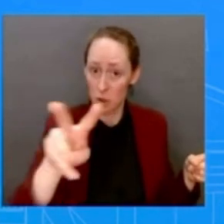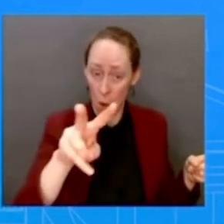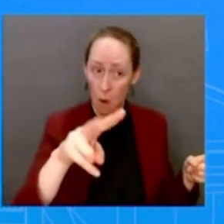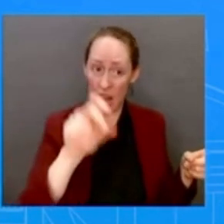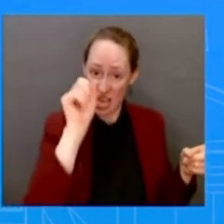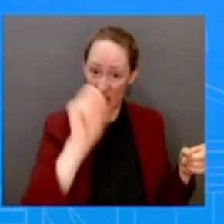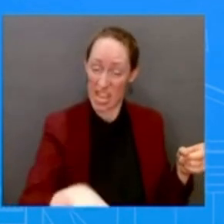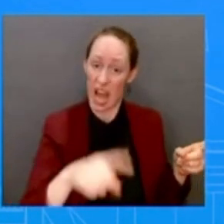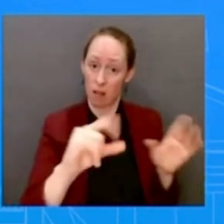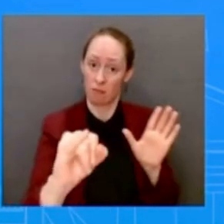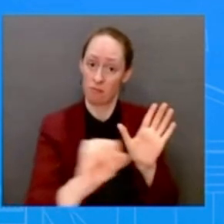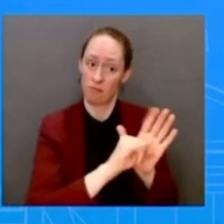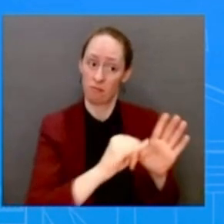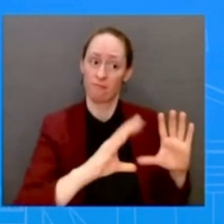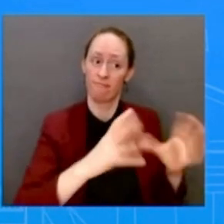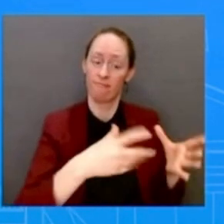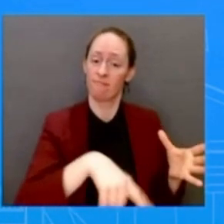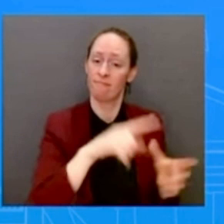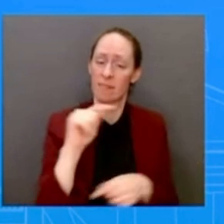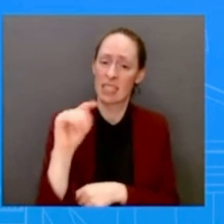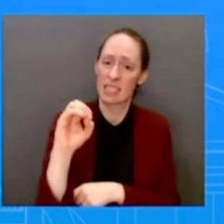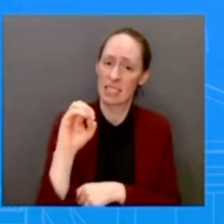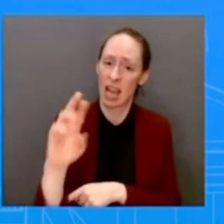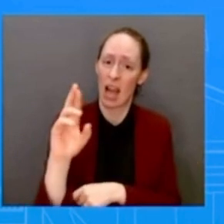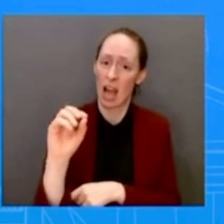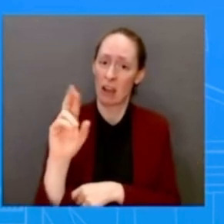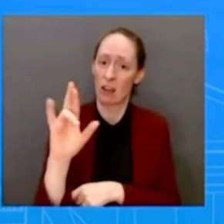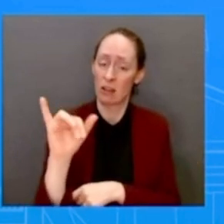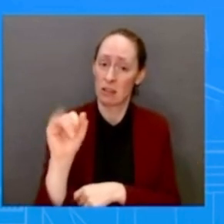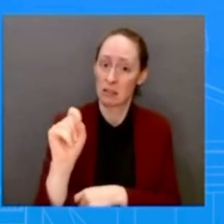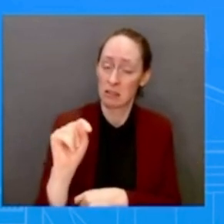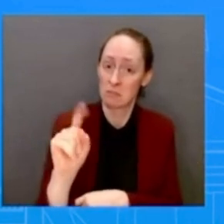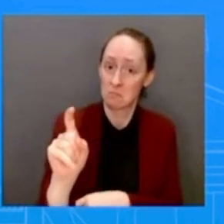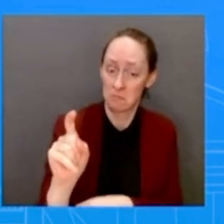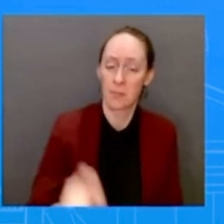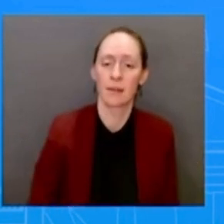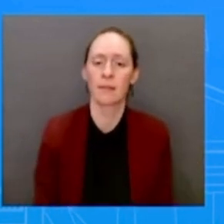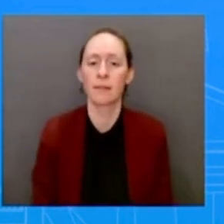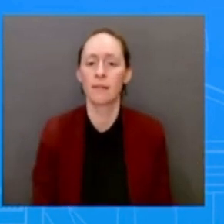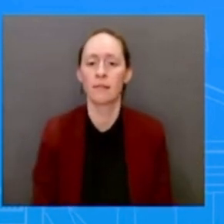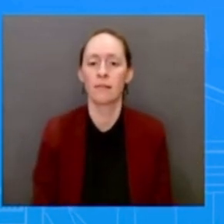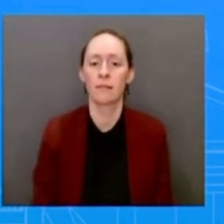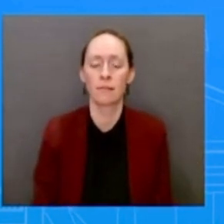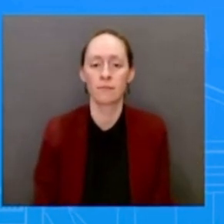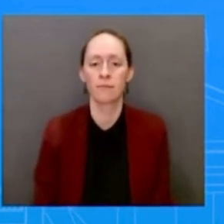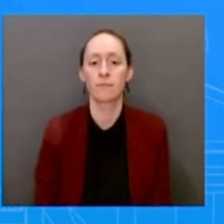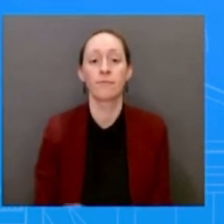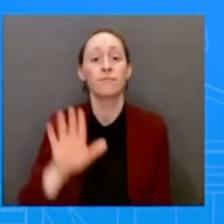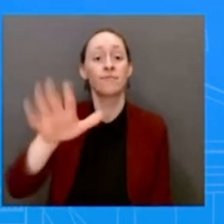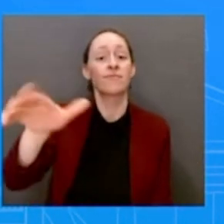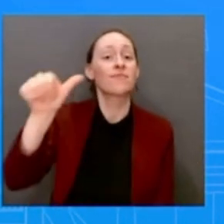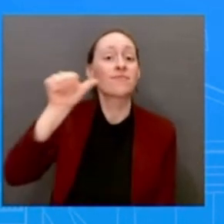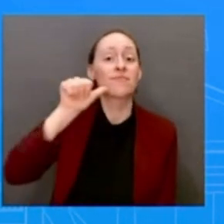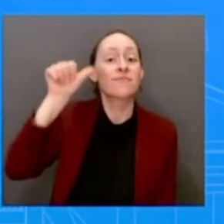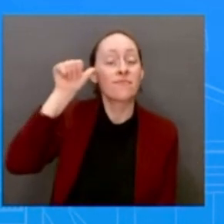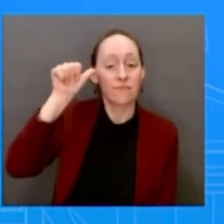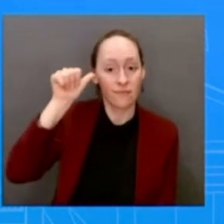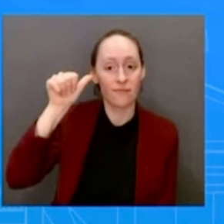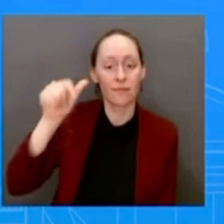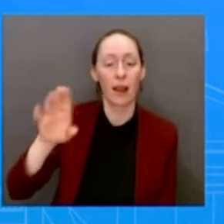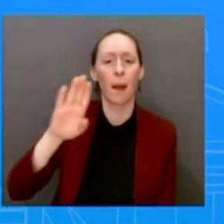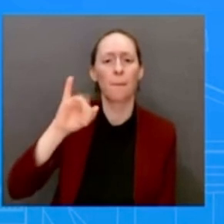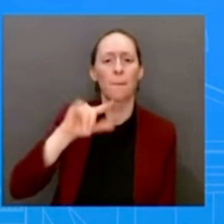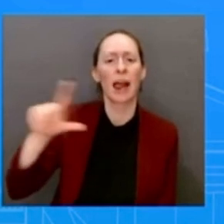Merrick Garland's predecessor, went a bit further saying that the U.S. should have a military presence inside Mexico. So now, it's the two most recent attorney